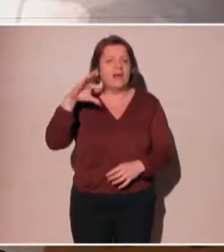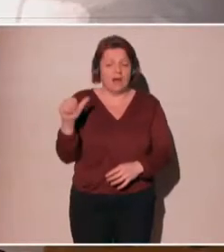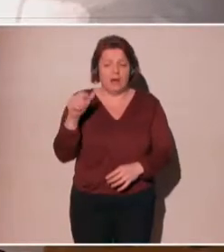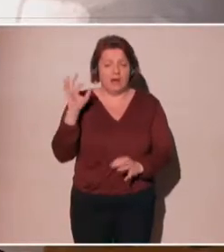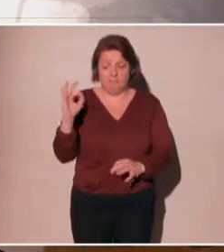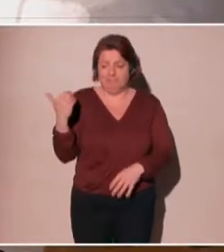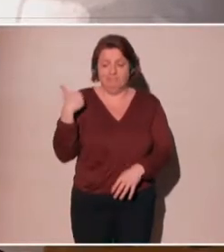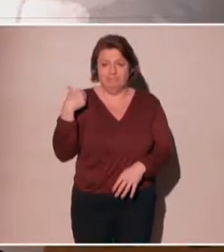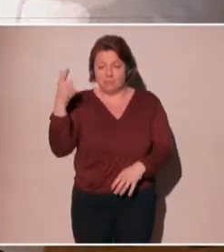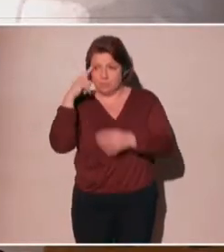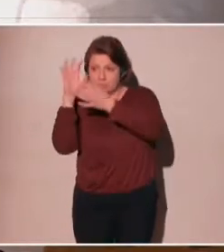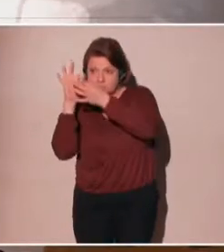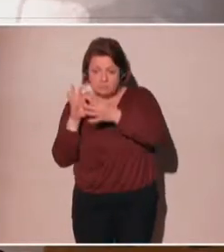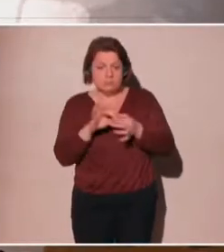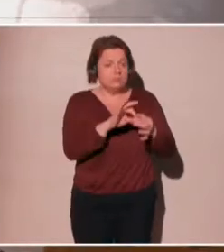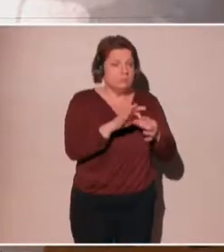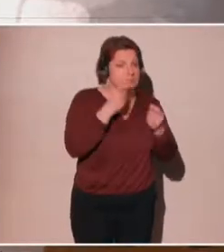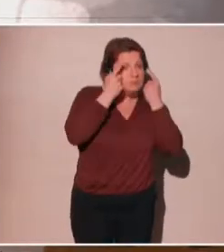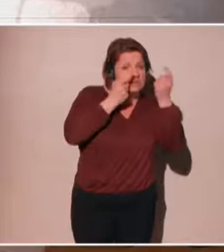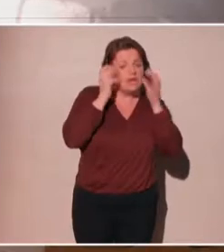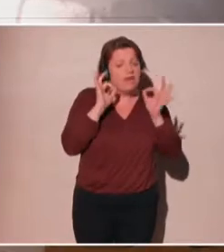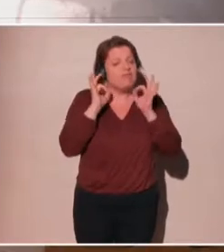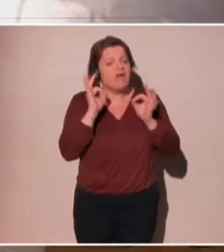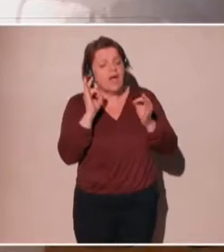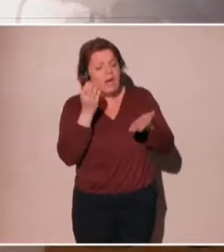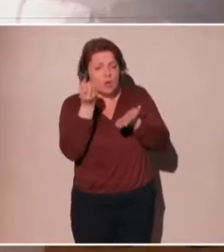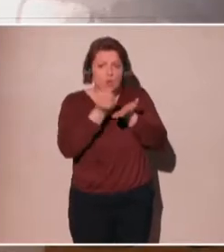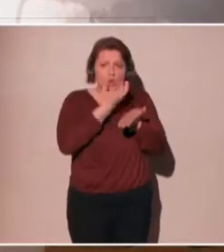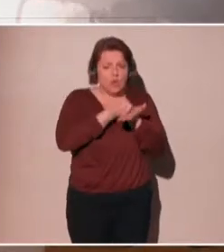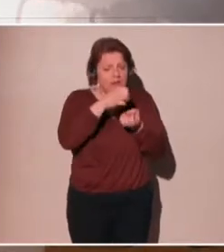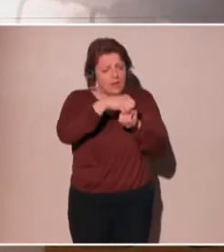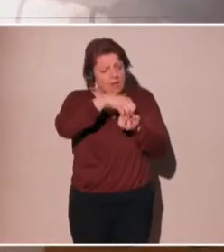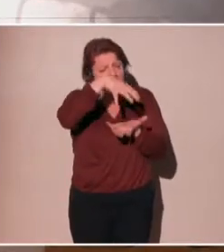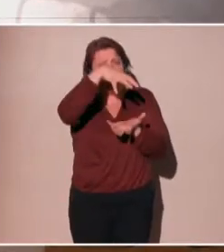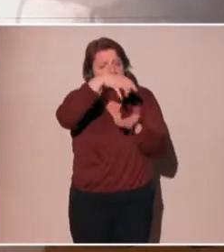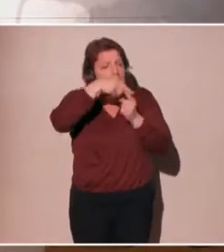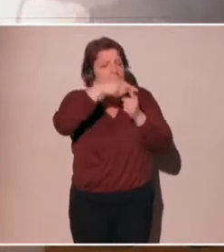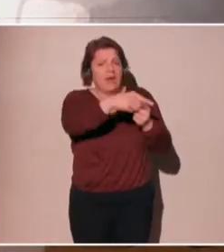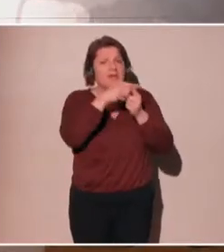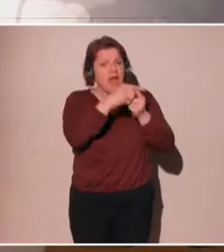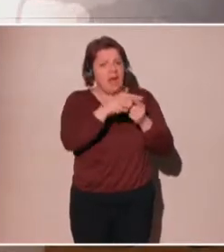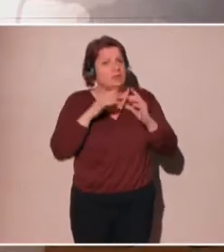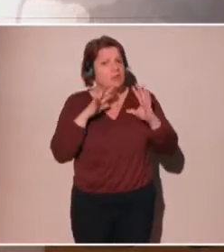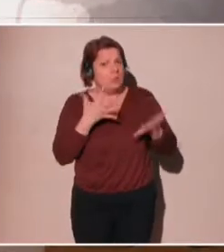which that we have to look at data sharing more closely.